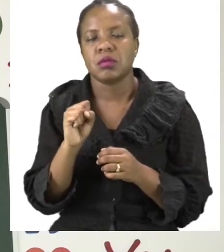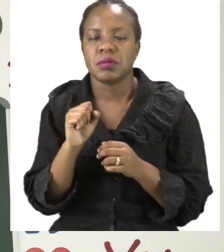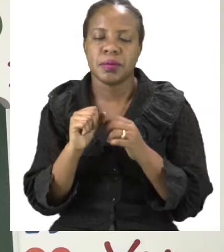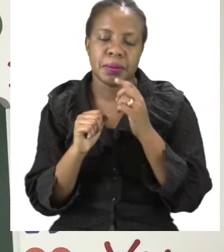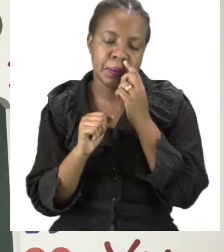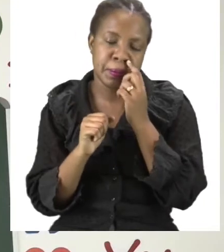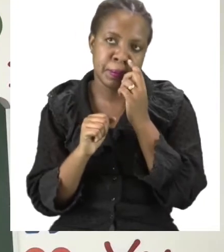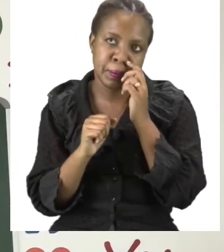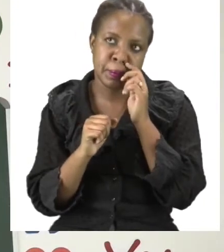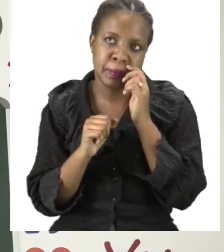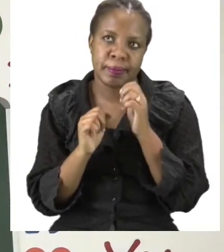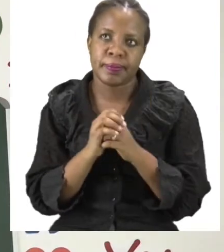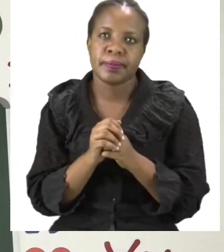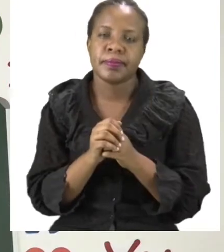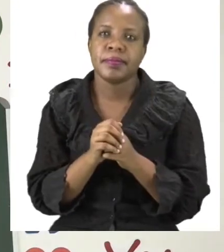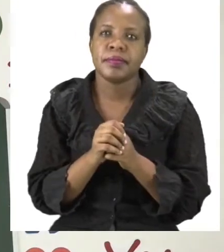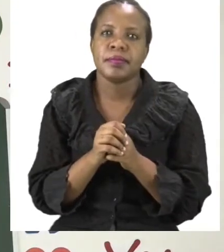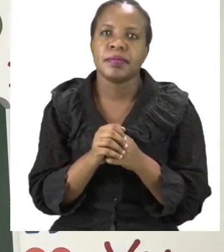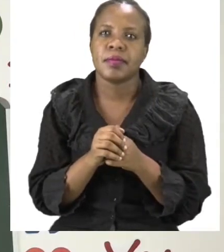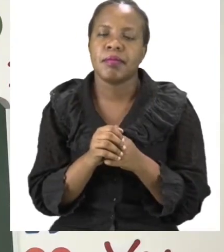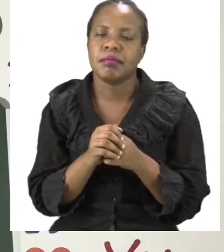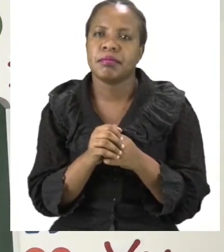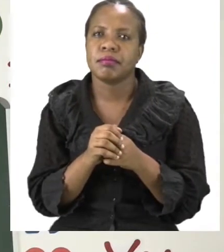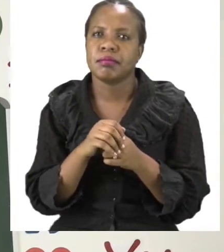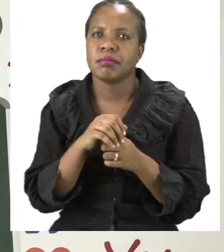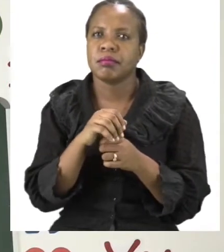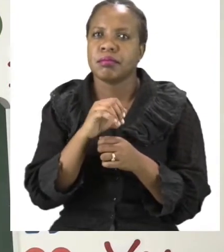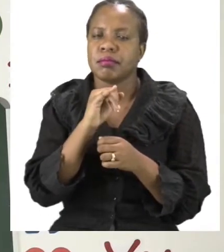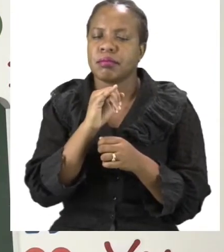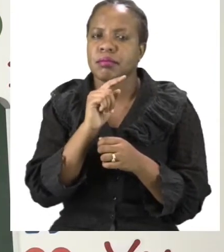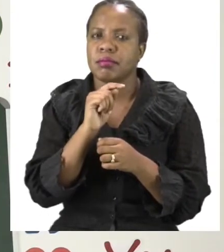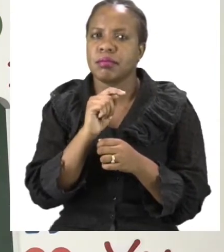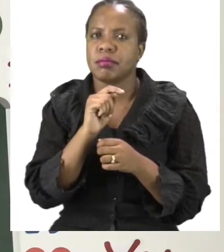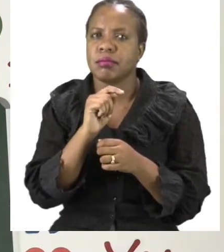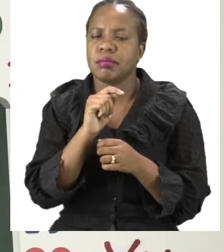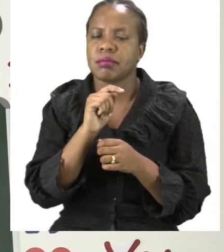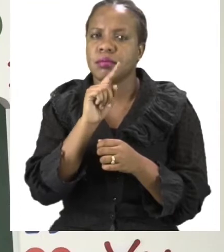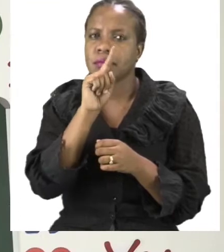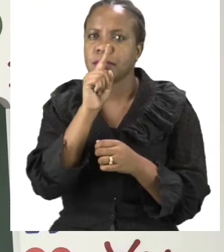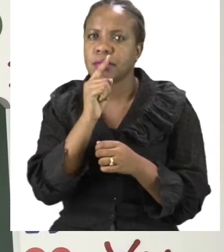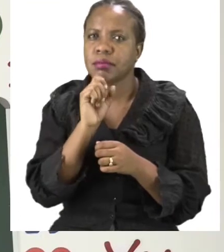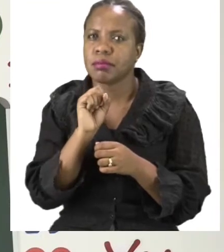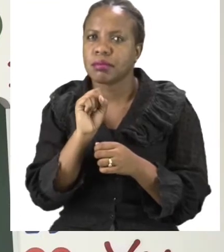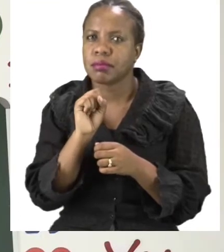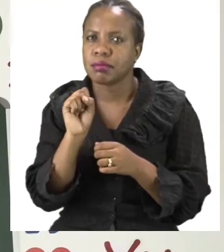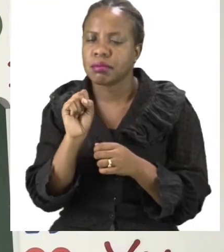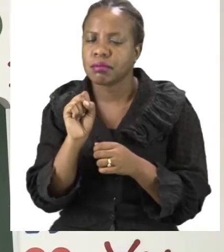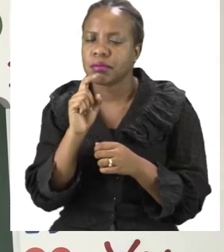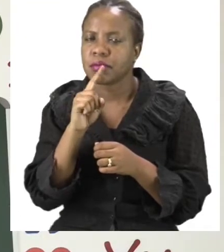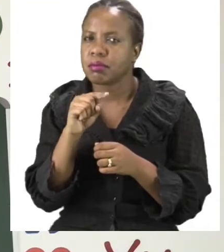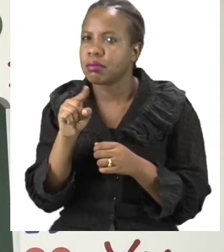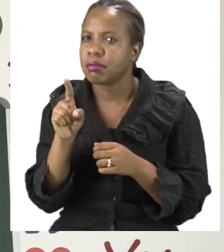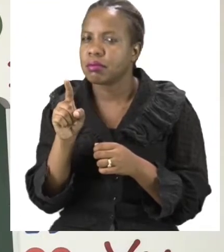if we use the it's with the apostrophe is it correct? No my